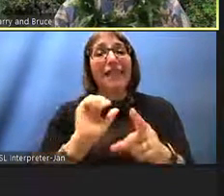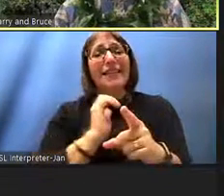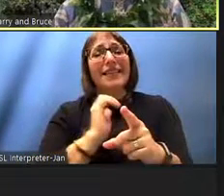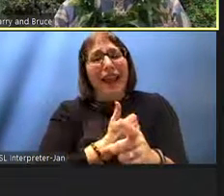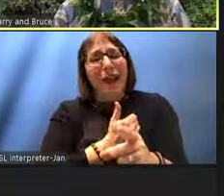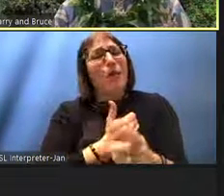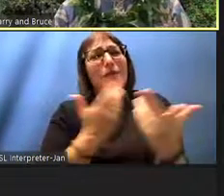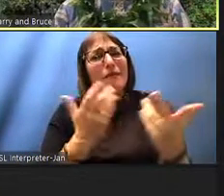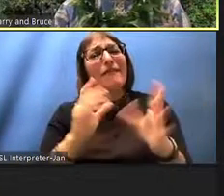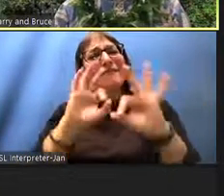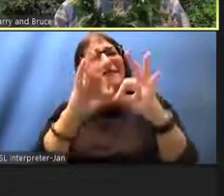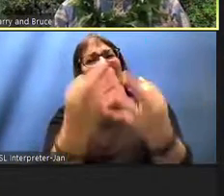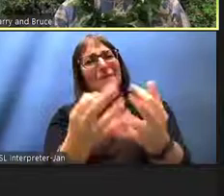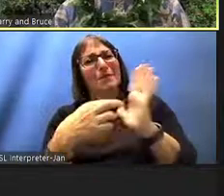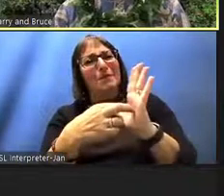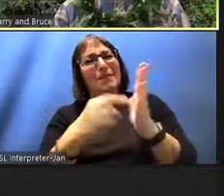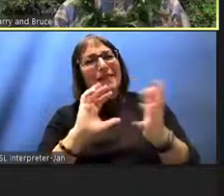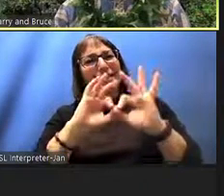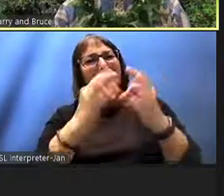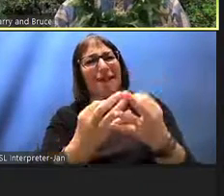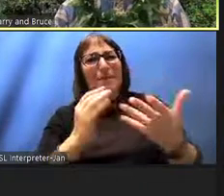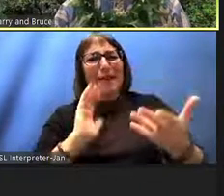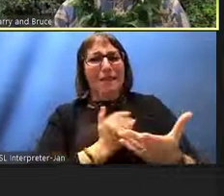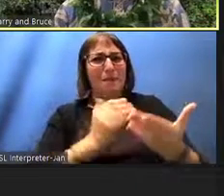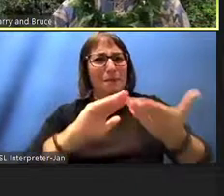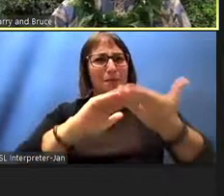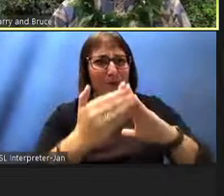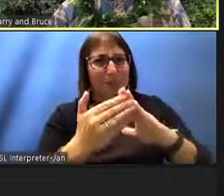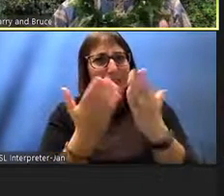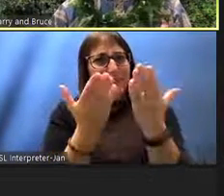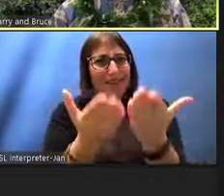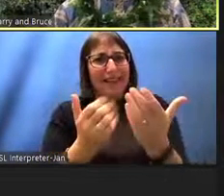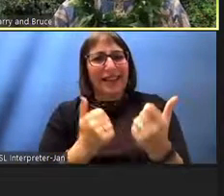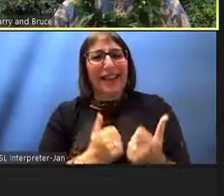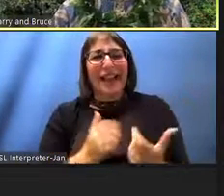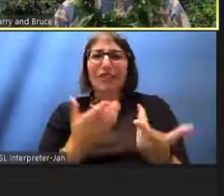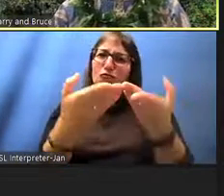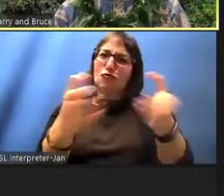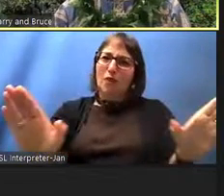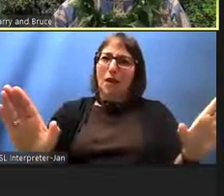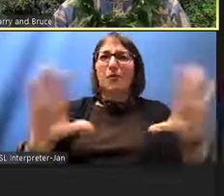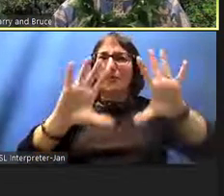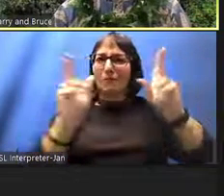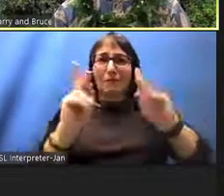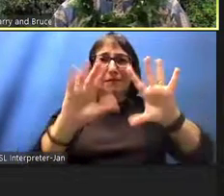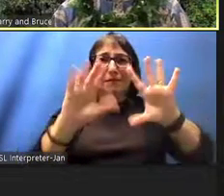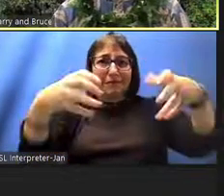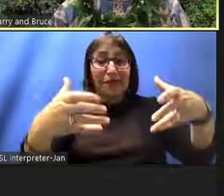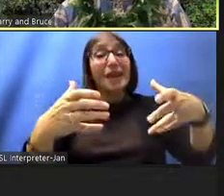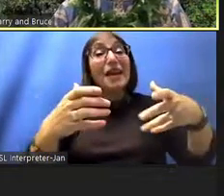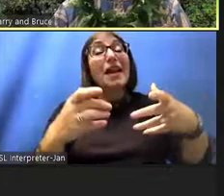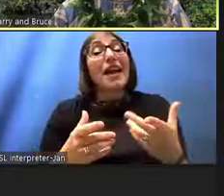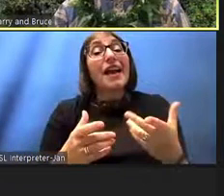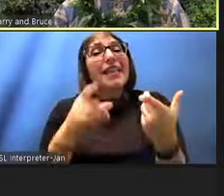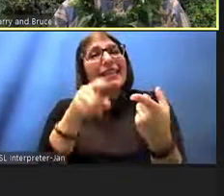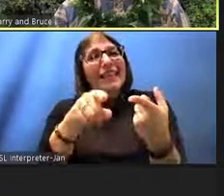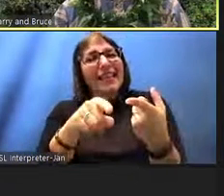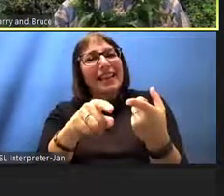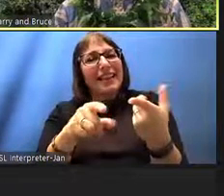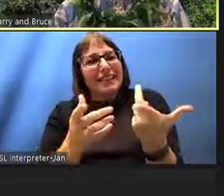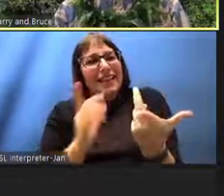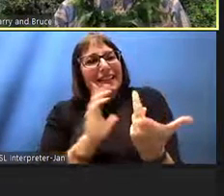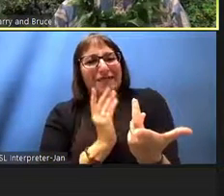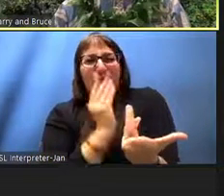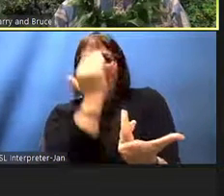our immediate communities our general society as a whole but basically the familial